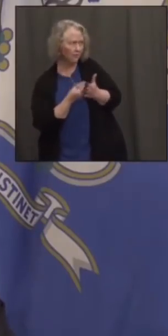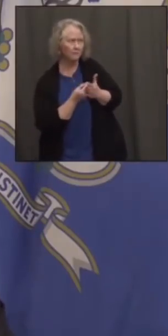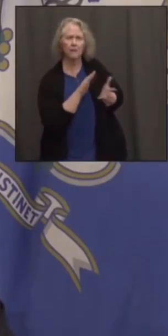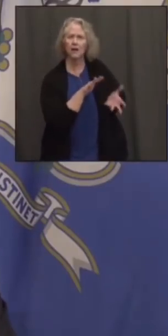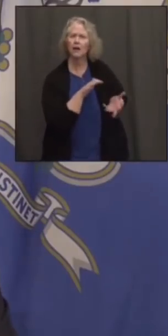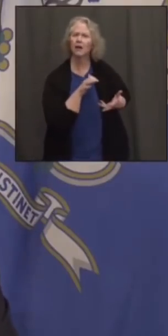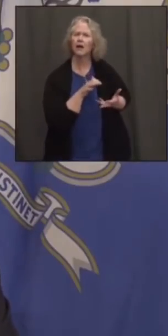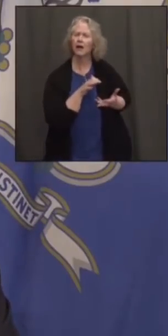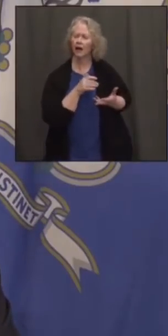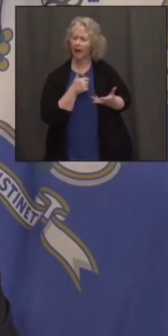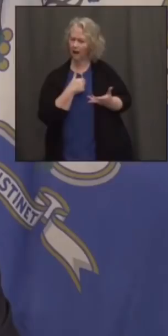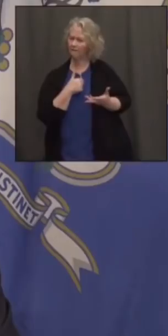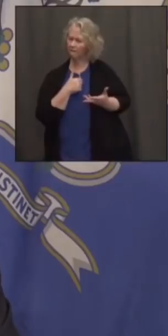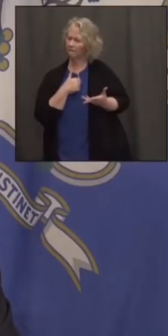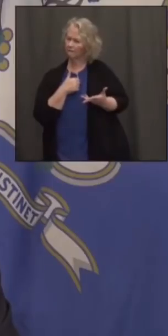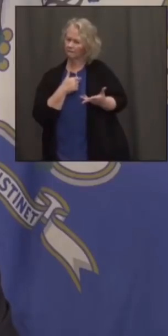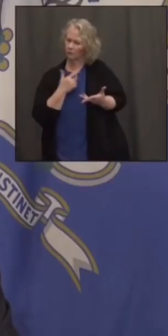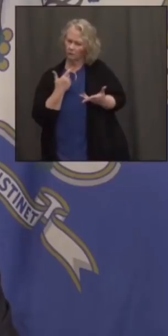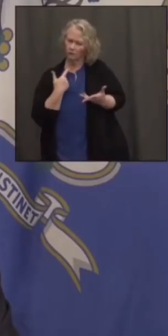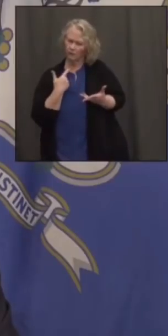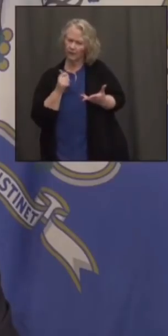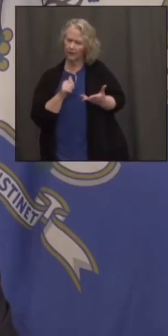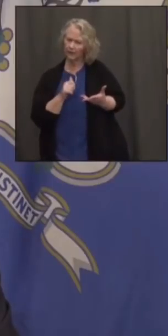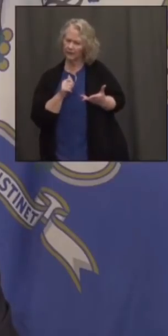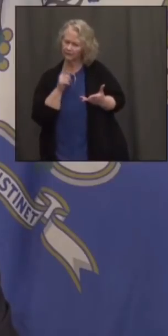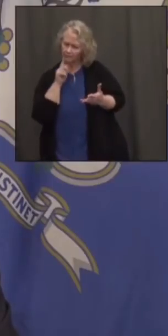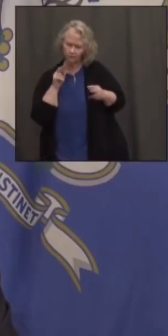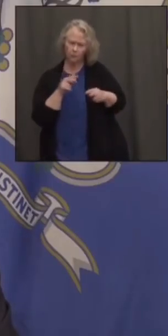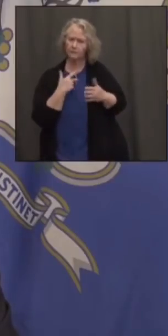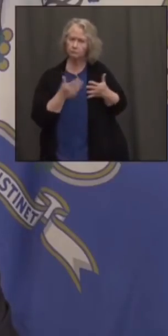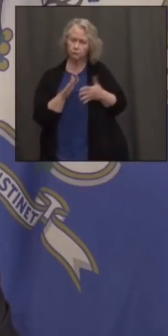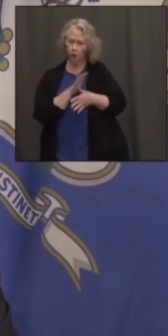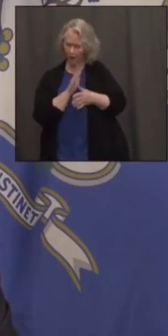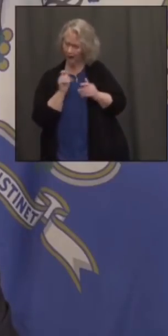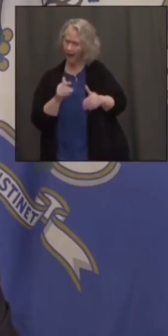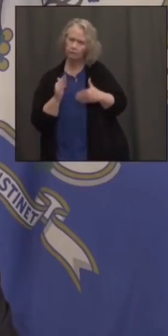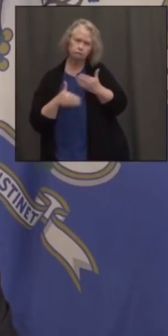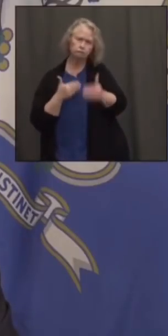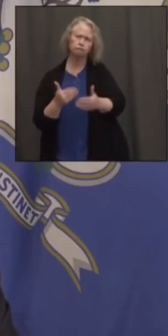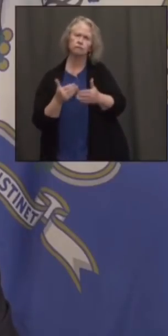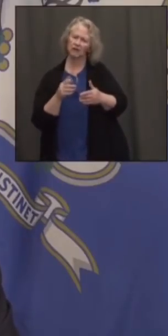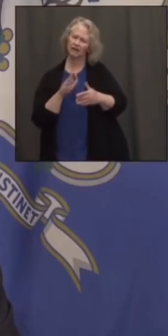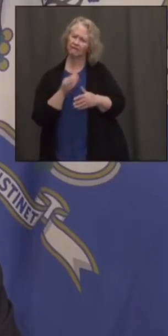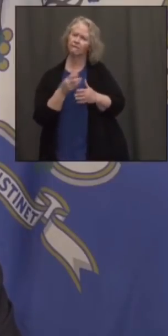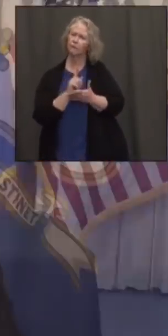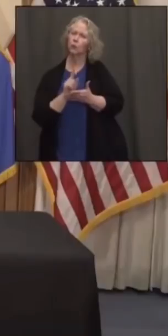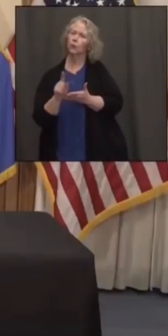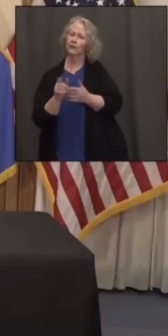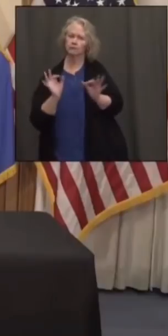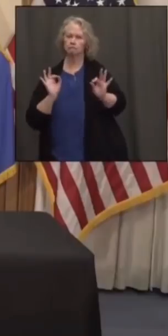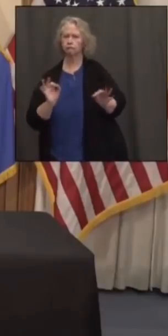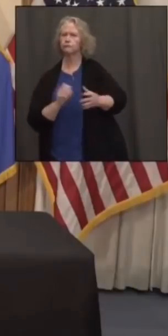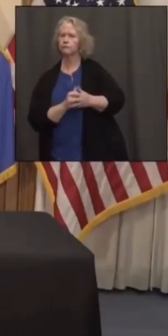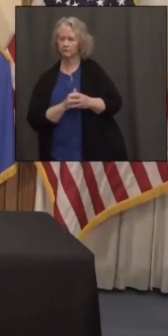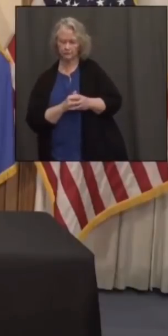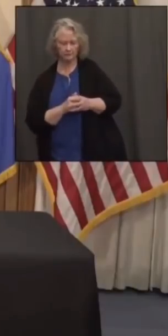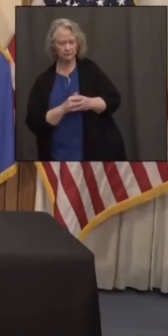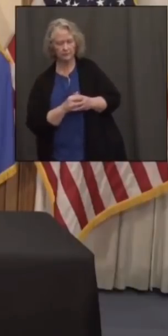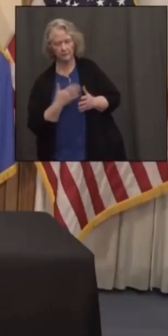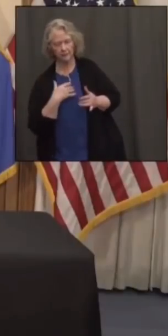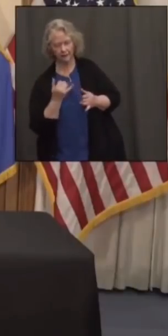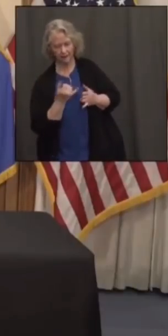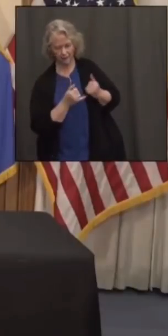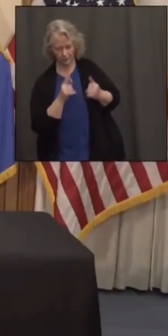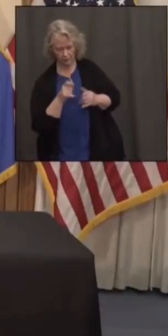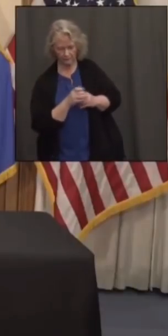care of what we've got to do as a priority. And I'd like to think we can do something in the next couple of weeks. Okay. One last